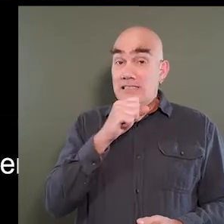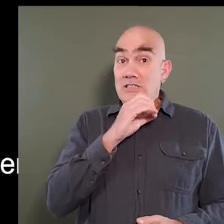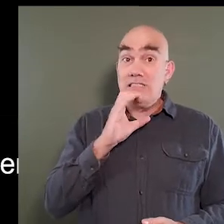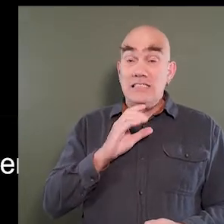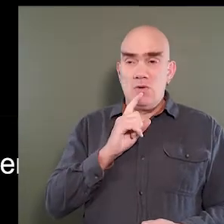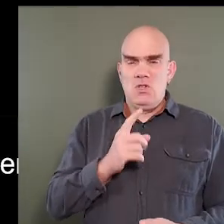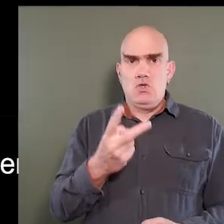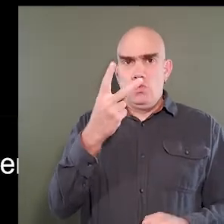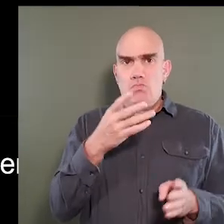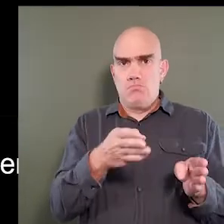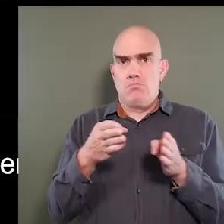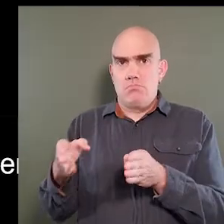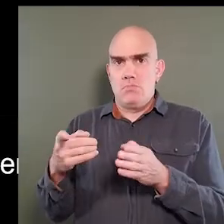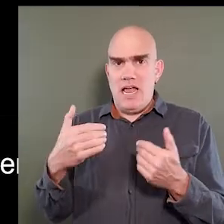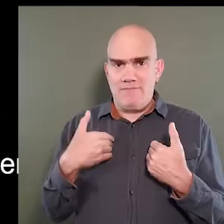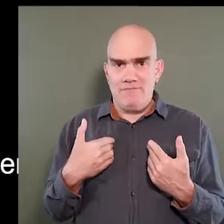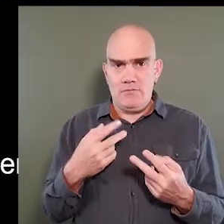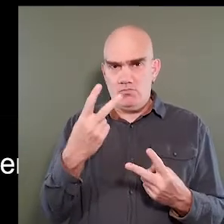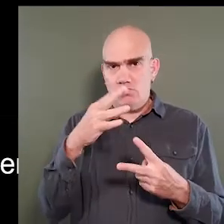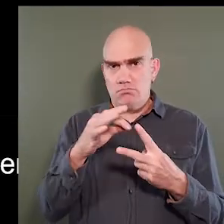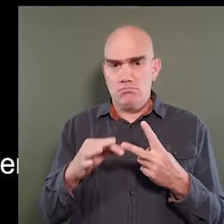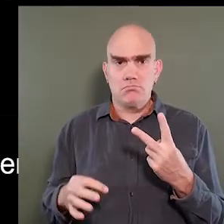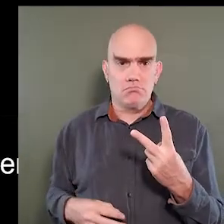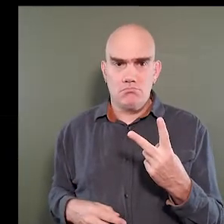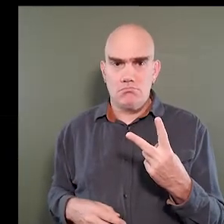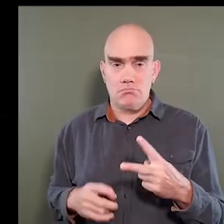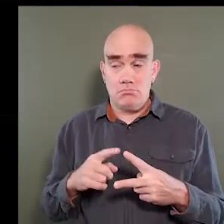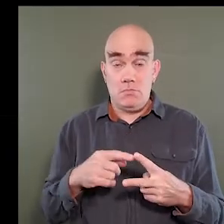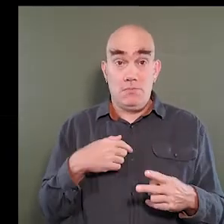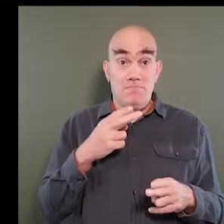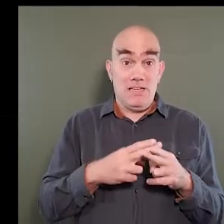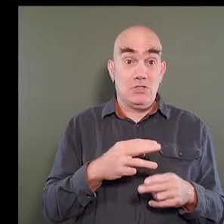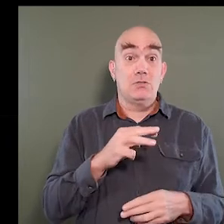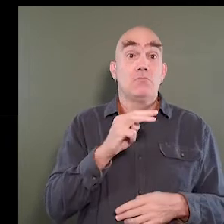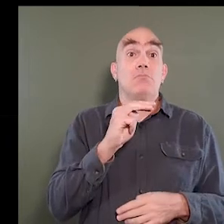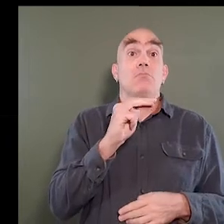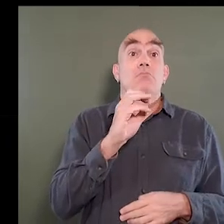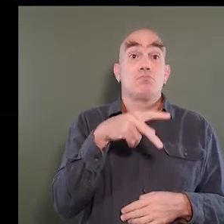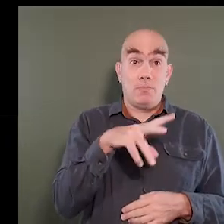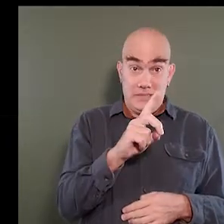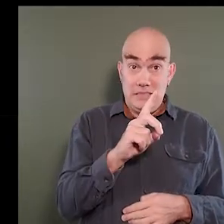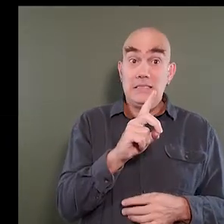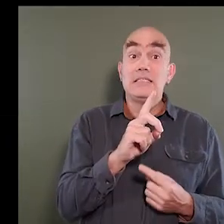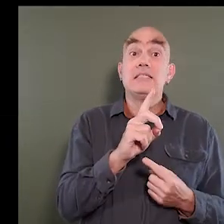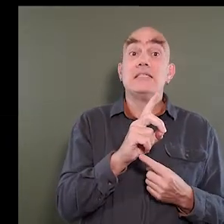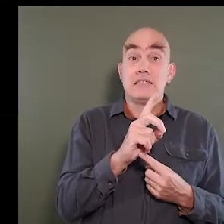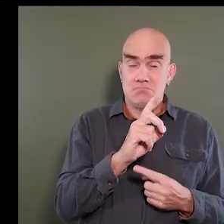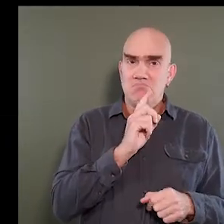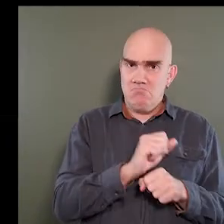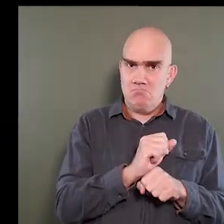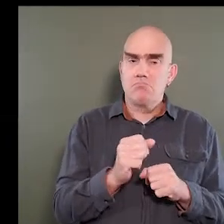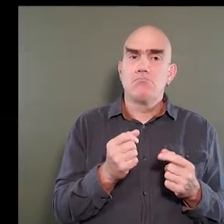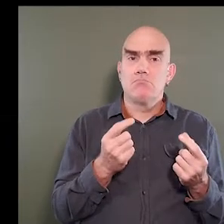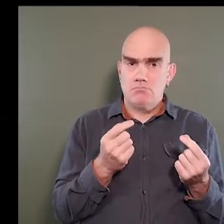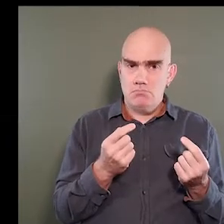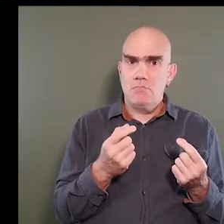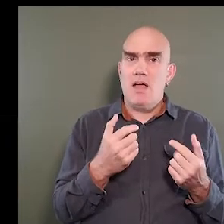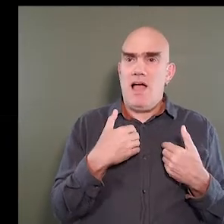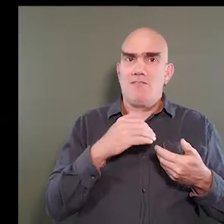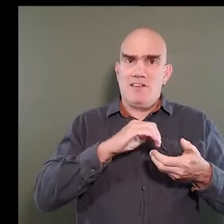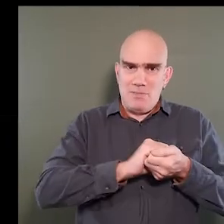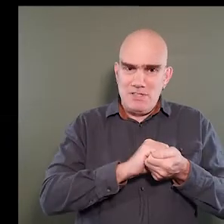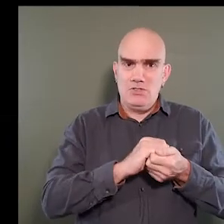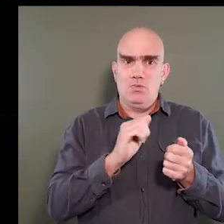are a senior citizen, there's two paths really you can take. So as I mentioned, mayor's office for people with disability does have a